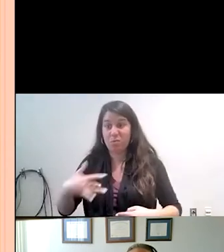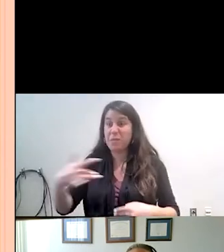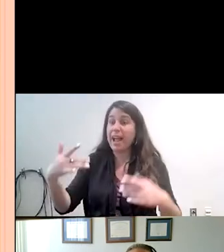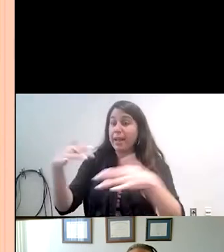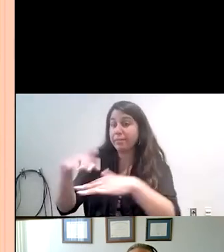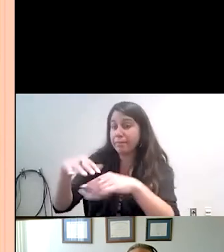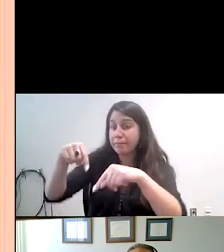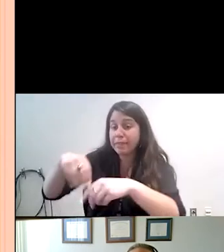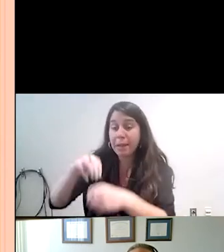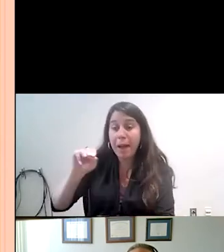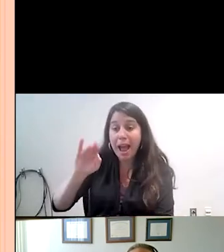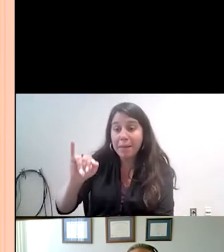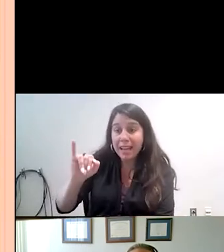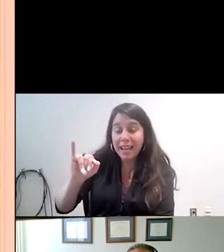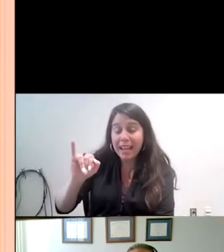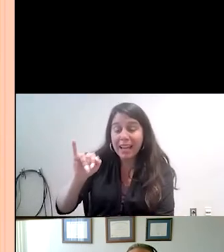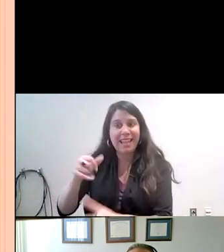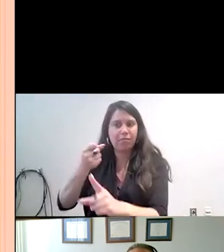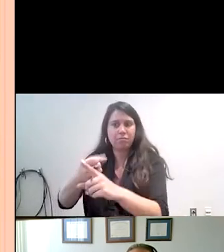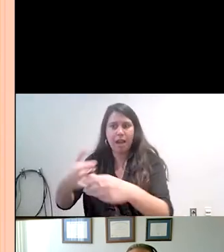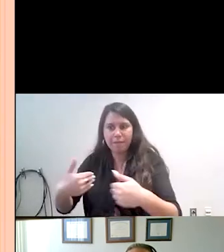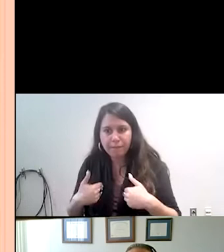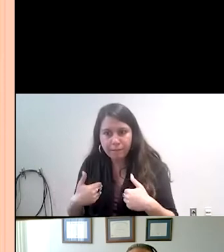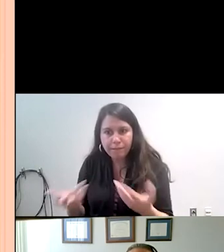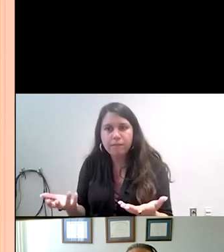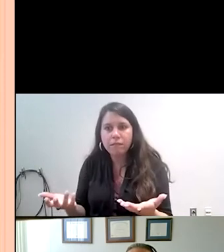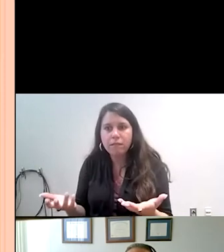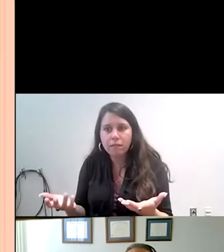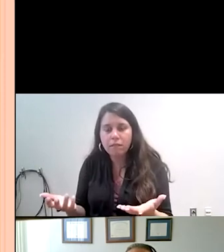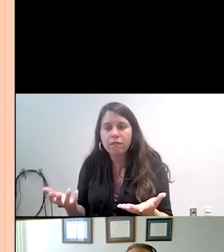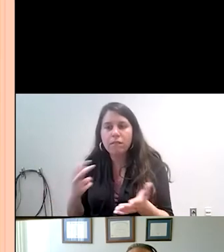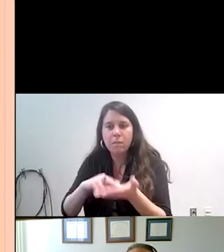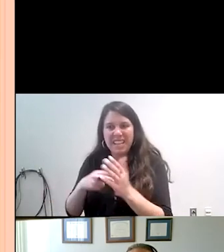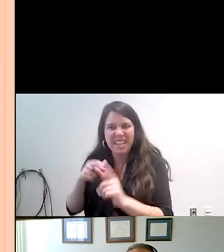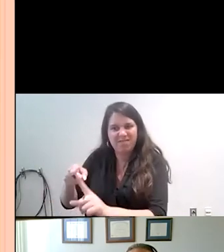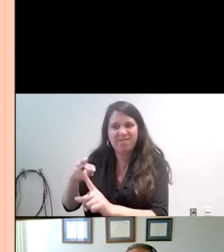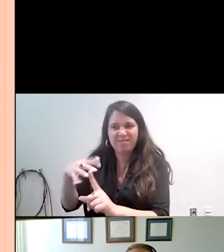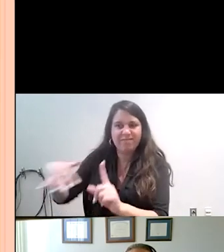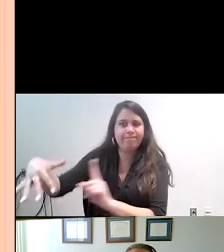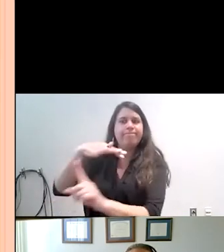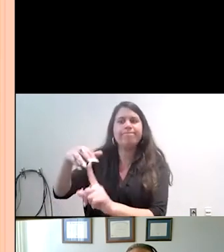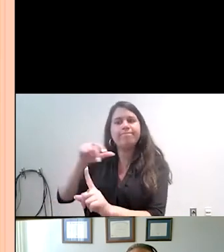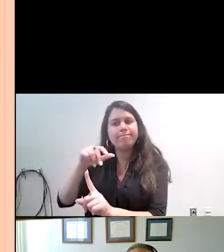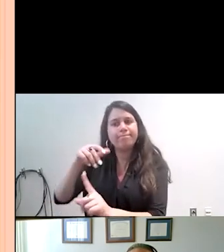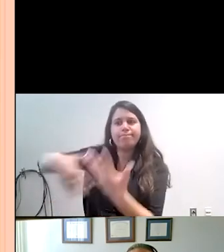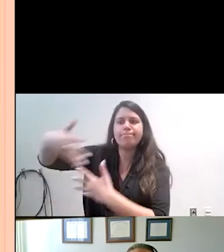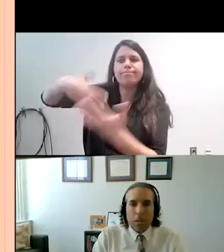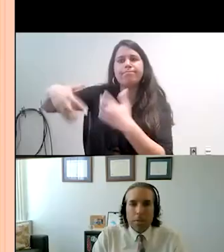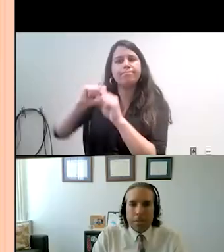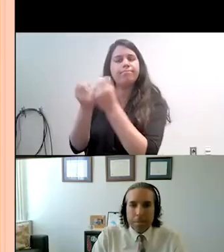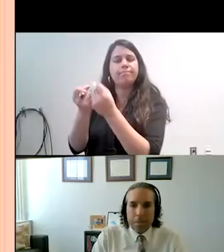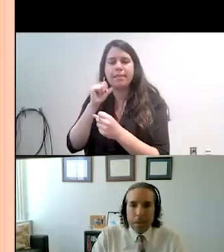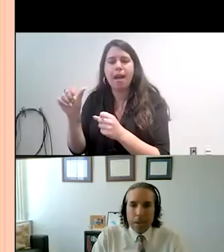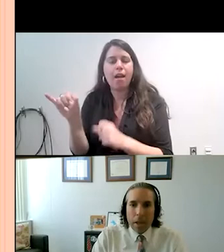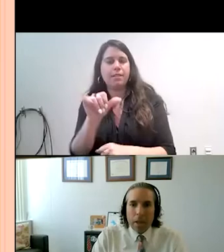in Miami. And so don't face the same sort of discrimination that other Latino groups face.